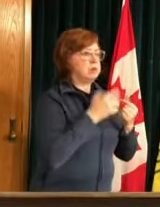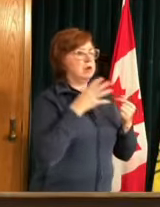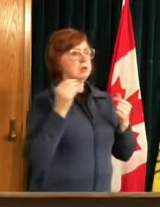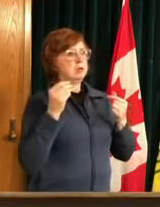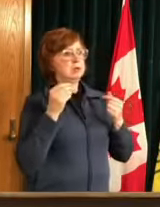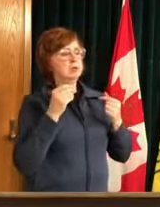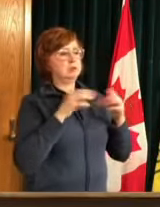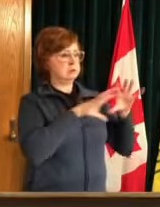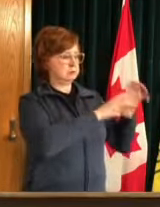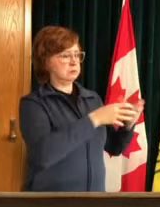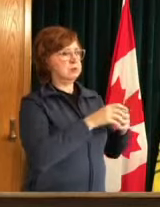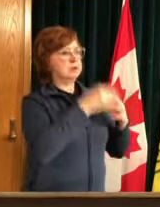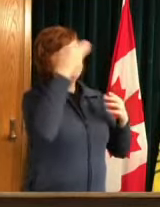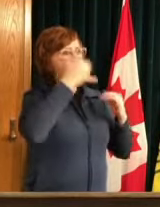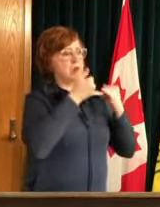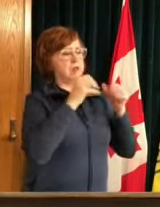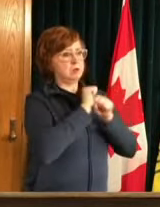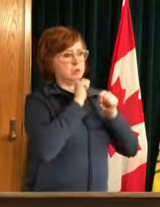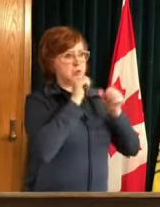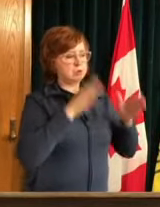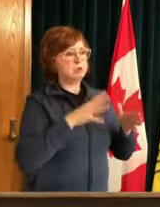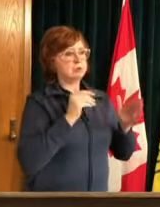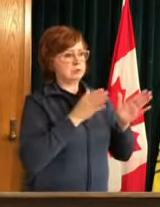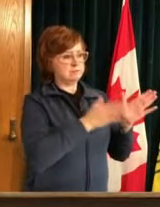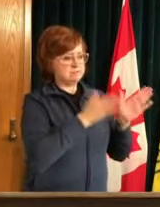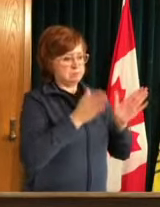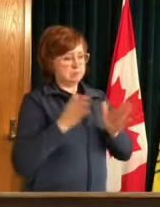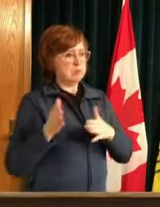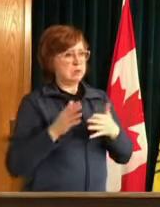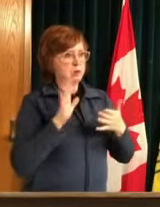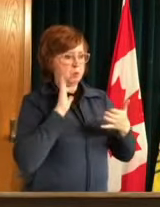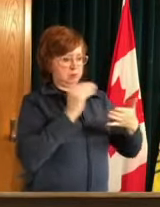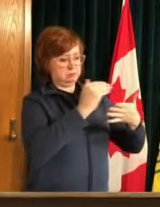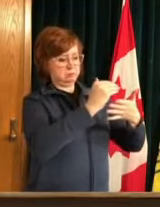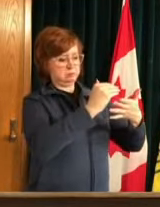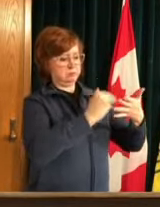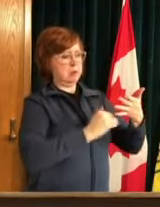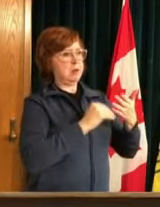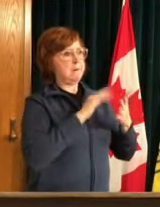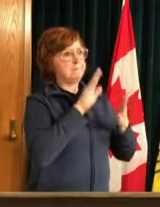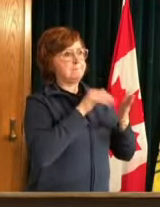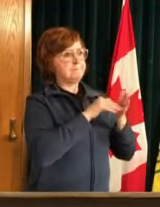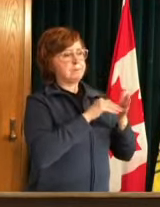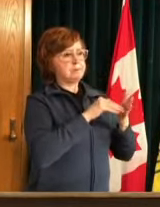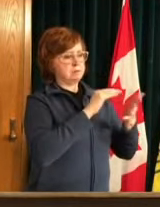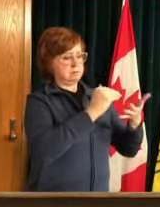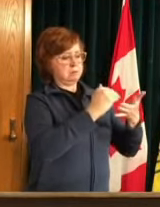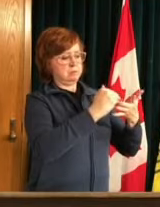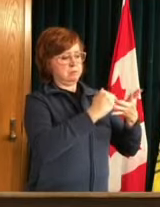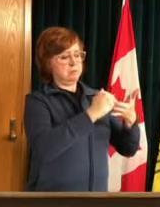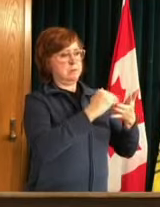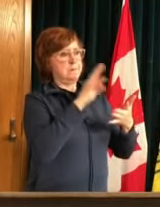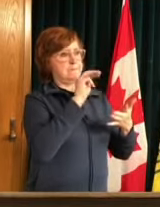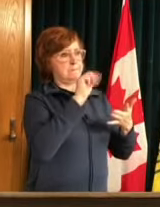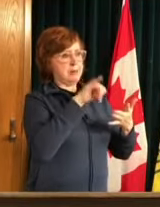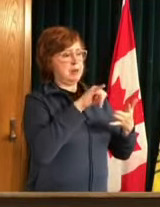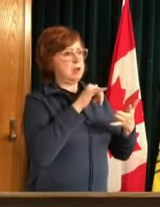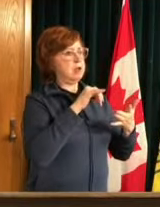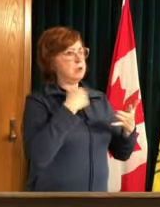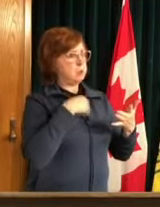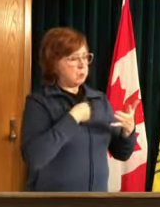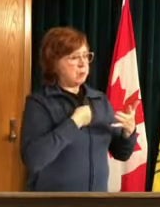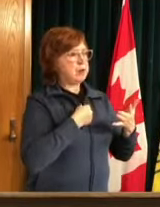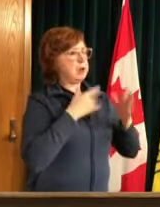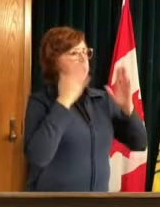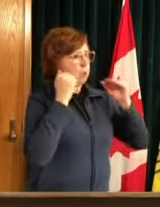age groups uh down into um you know the middle of may which is which is the target when we had hoped to make vaccines accessible to all of those 18 and